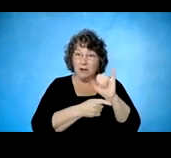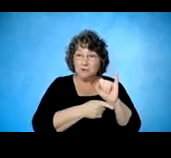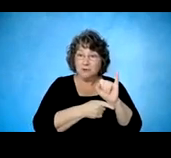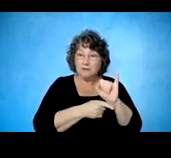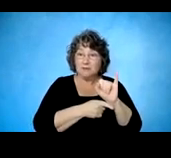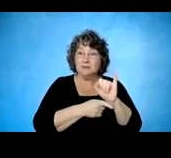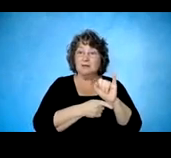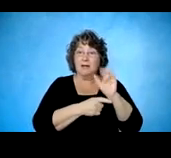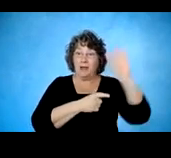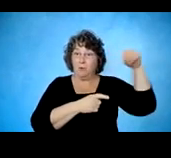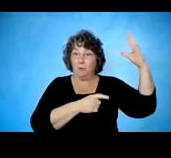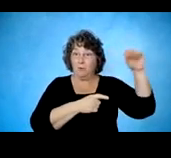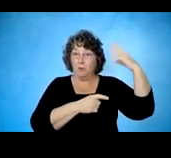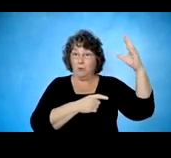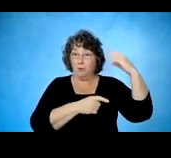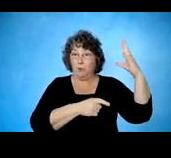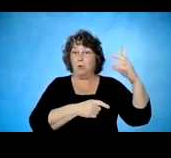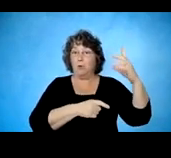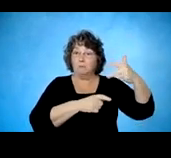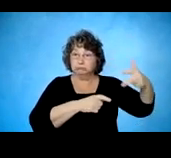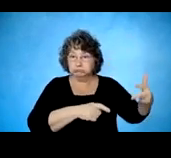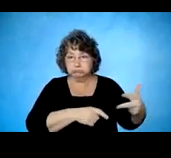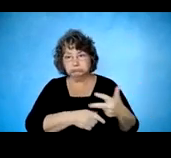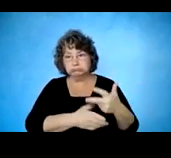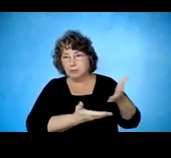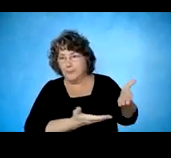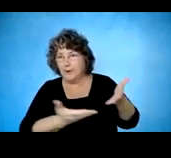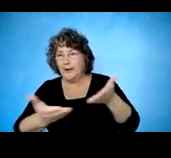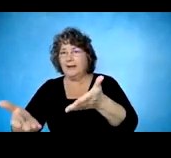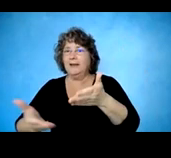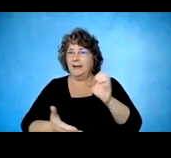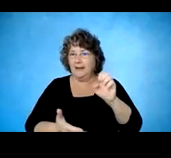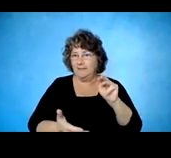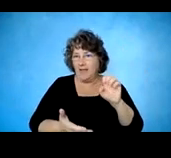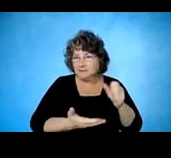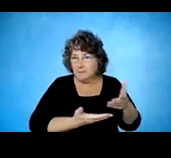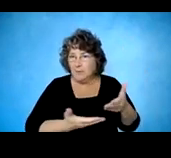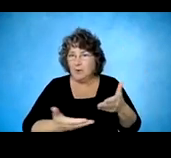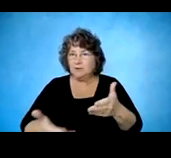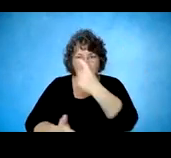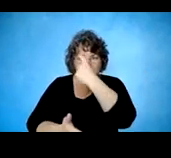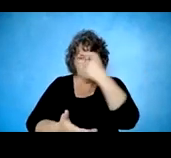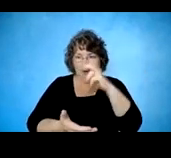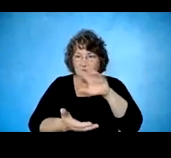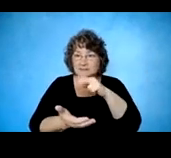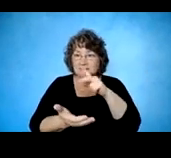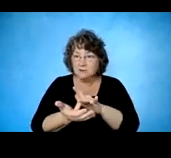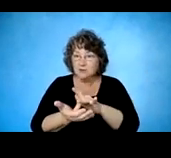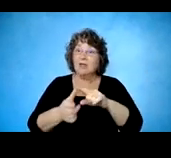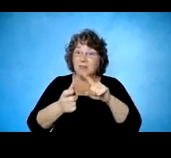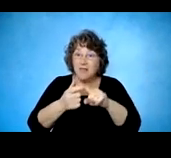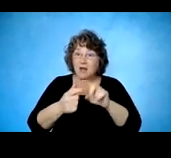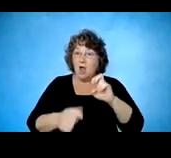to a level one trauma center, where they're being evaluated by neurosurgeons who are experts in the field